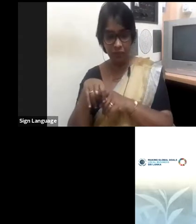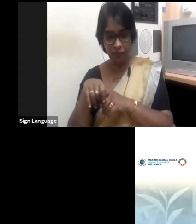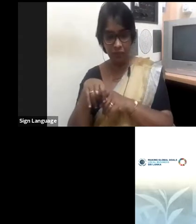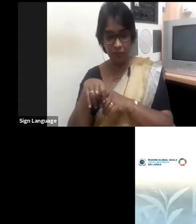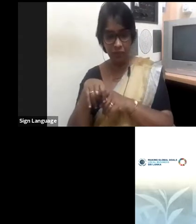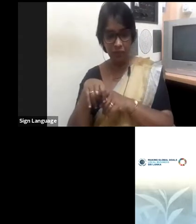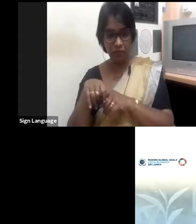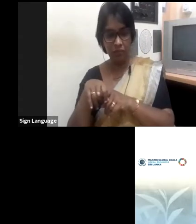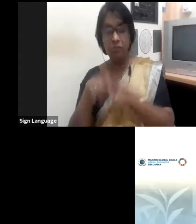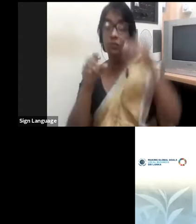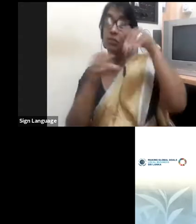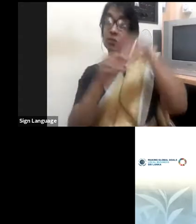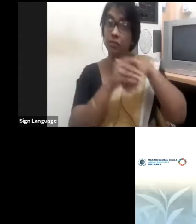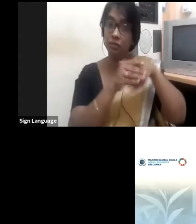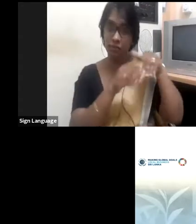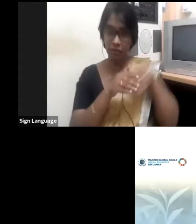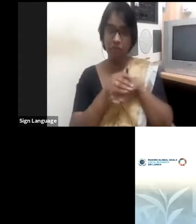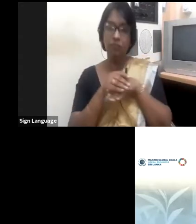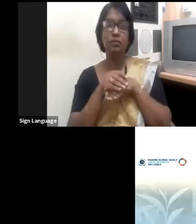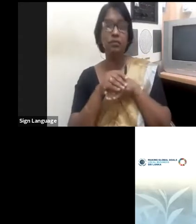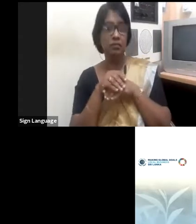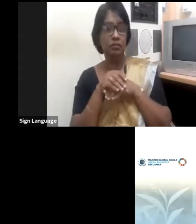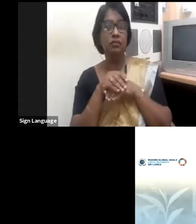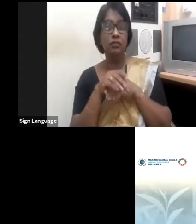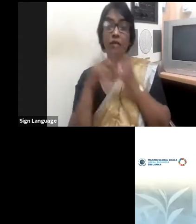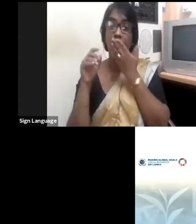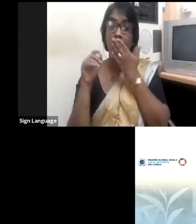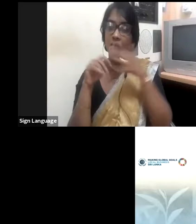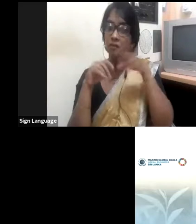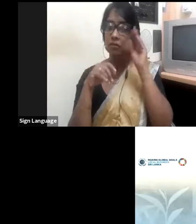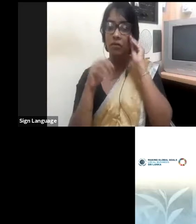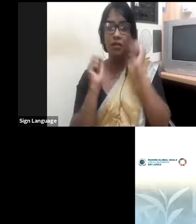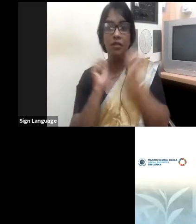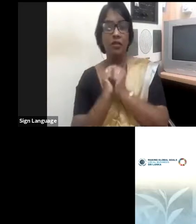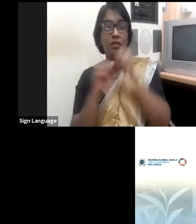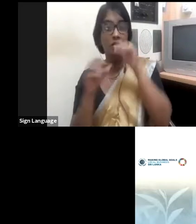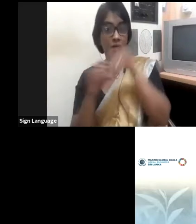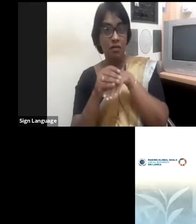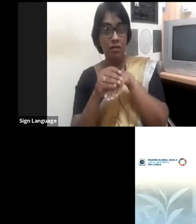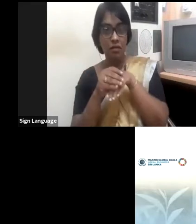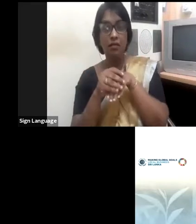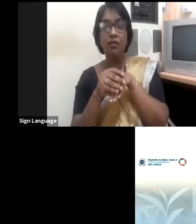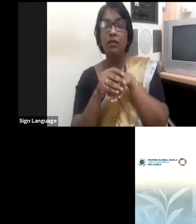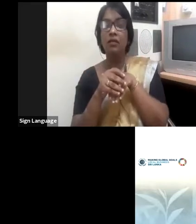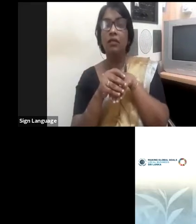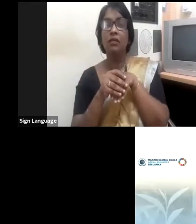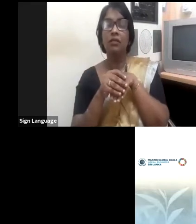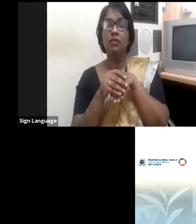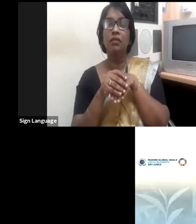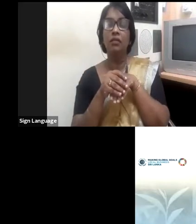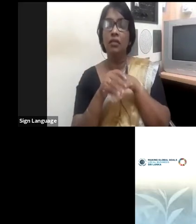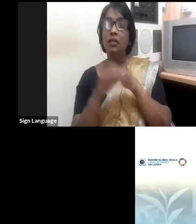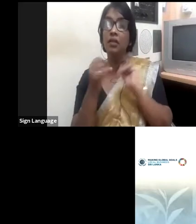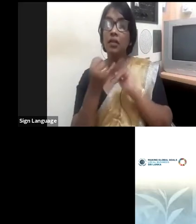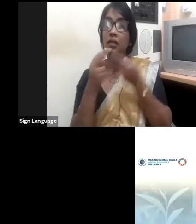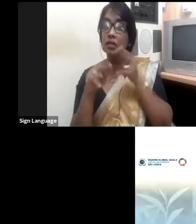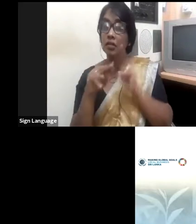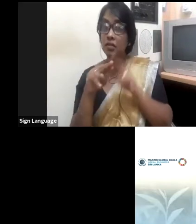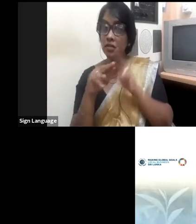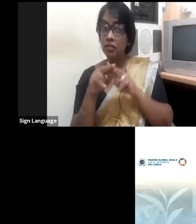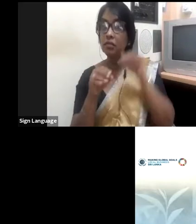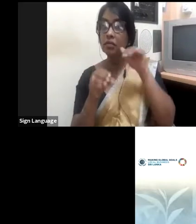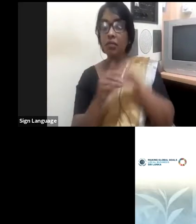internal positions that internal employees we choose, and it's very